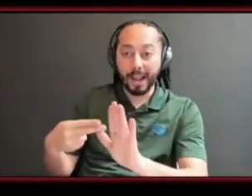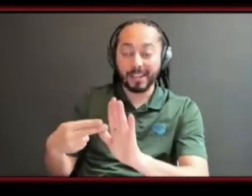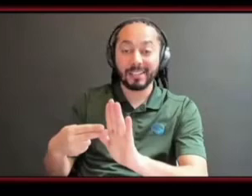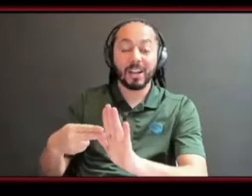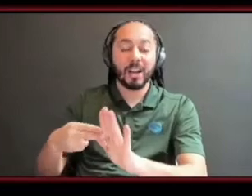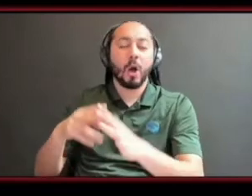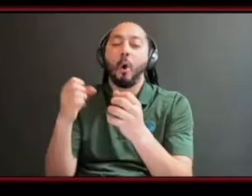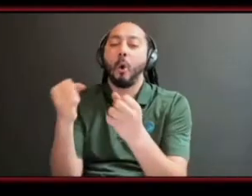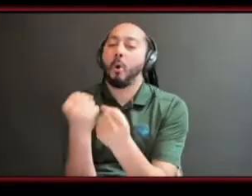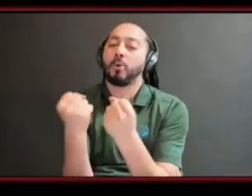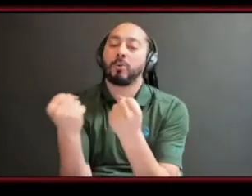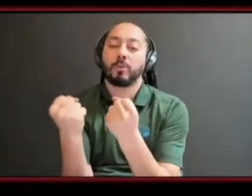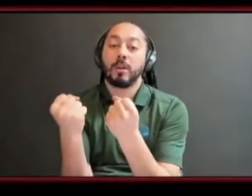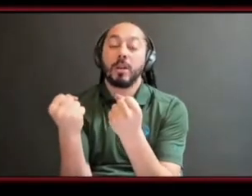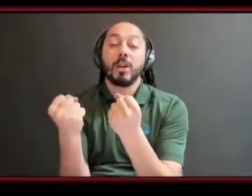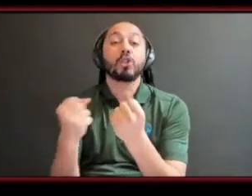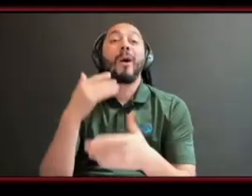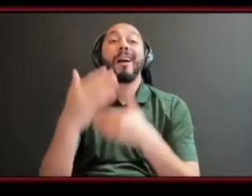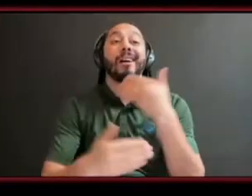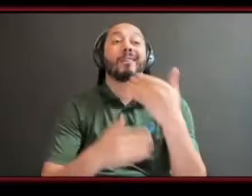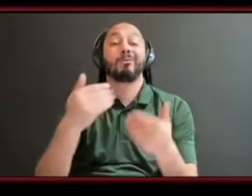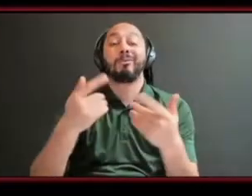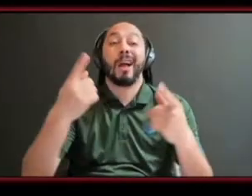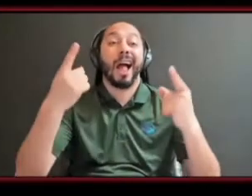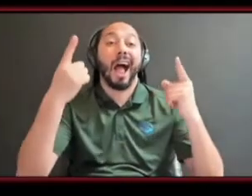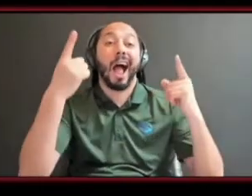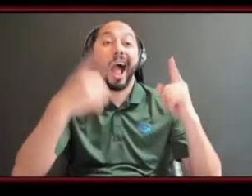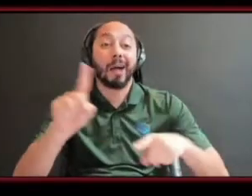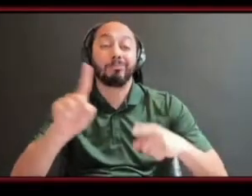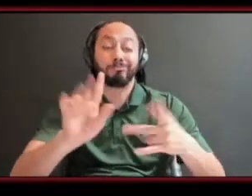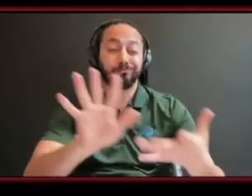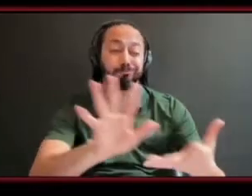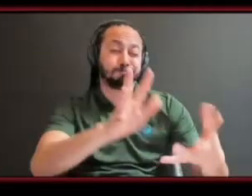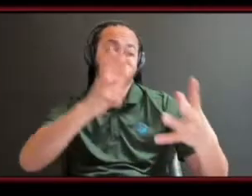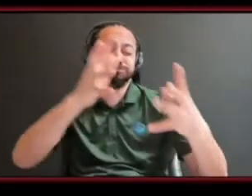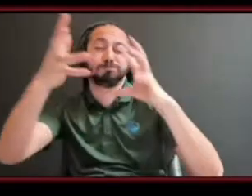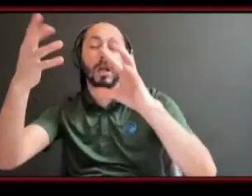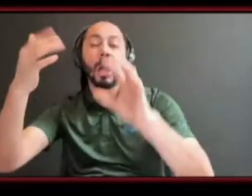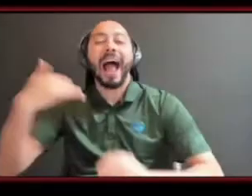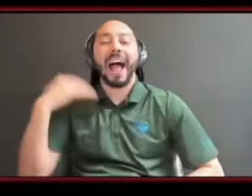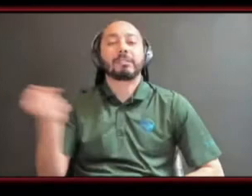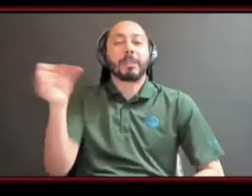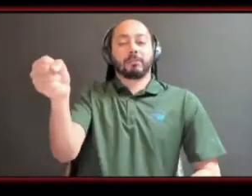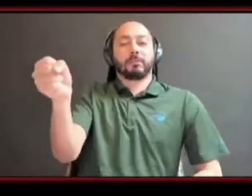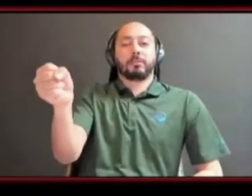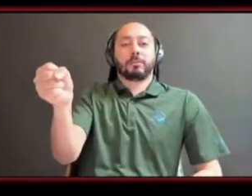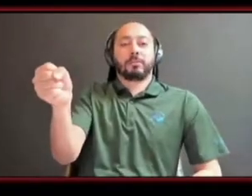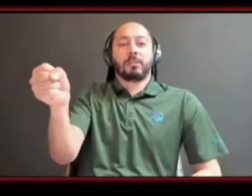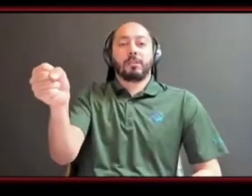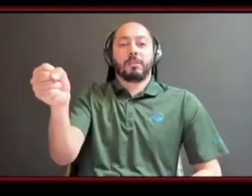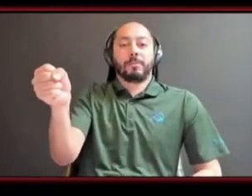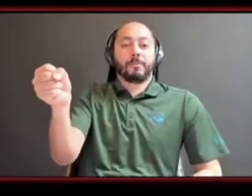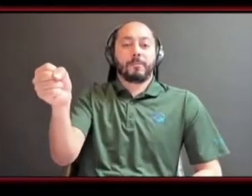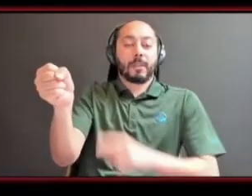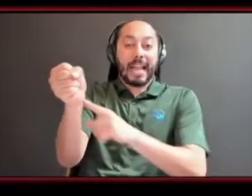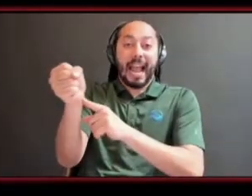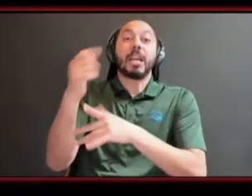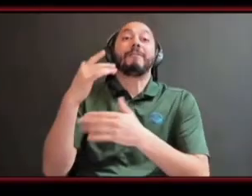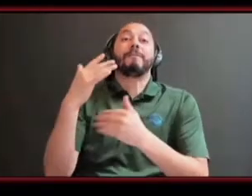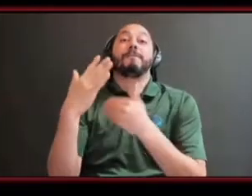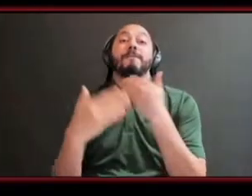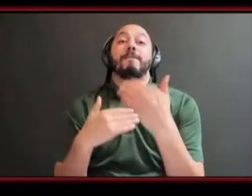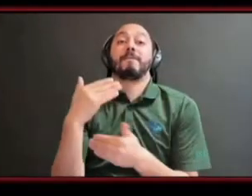you can grab that so when the tornado is storming you have something solid to grasp on and and you know help you to push forward